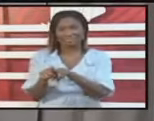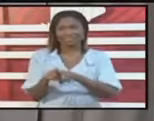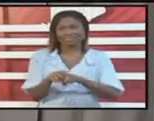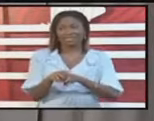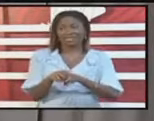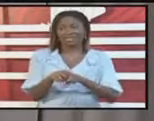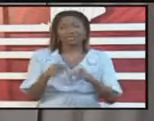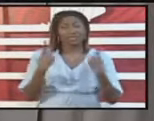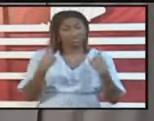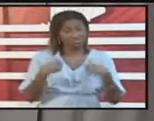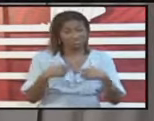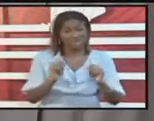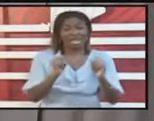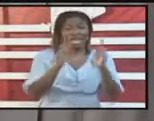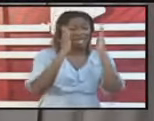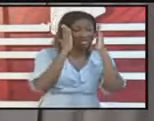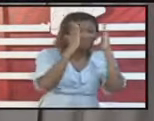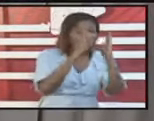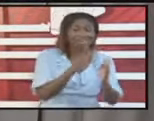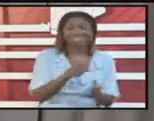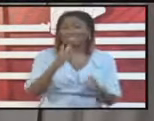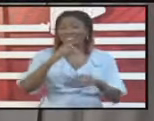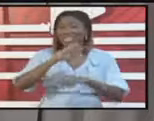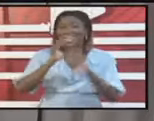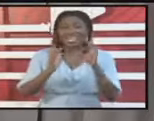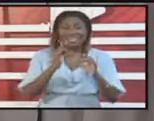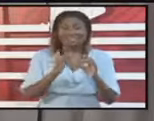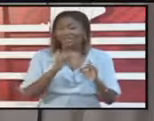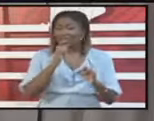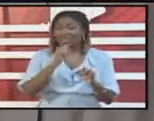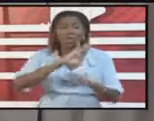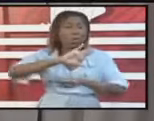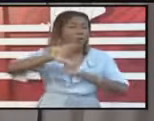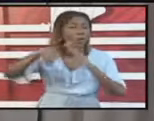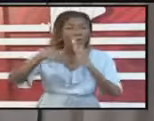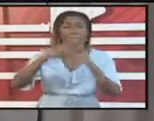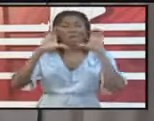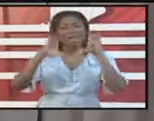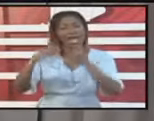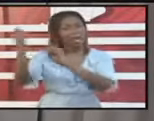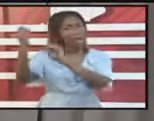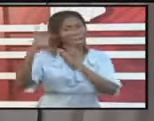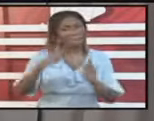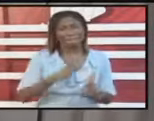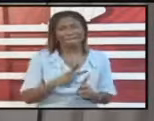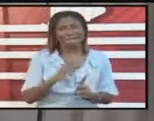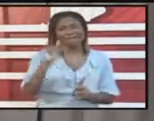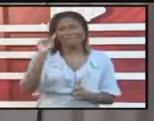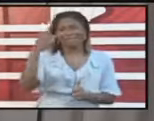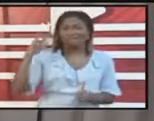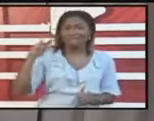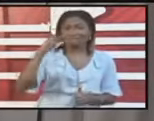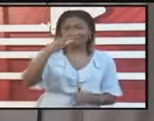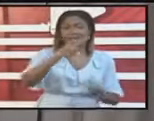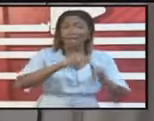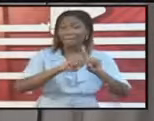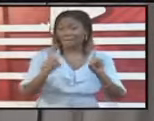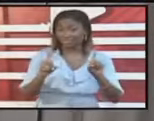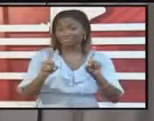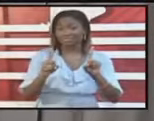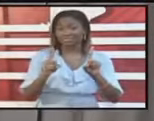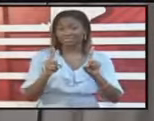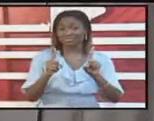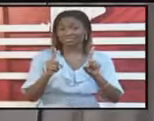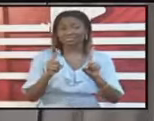to try and prioritize. Everyone is not going to be able to come back on these first few flights. But it is showing that there is